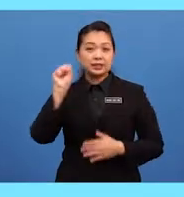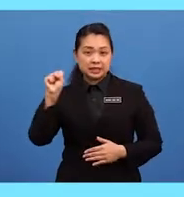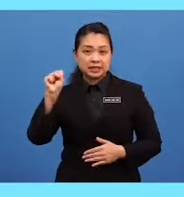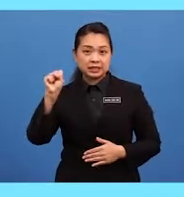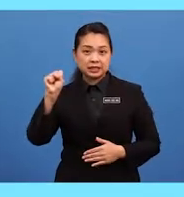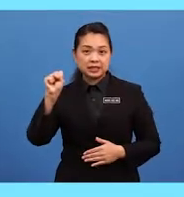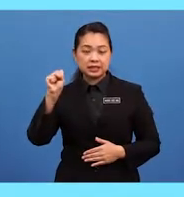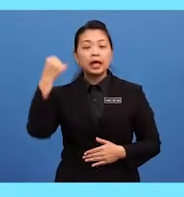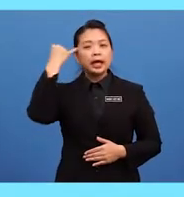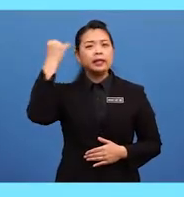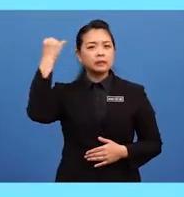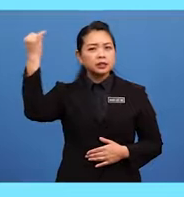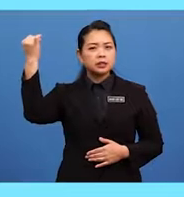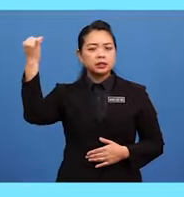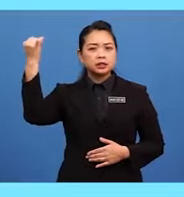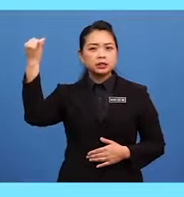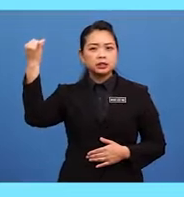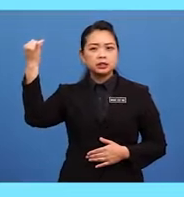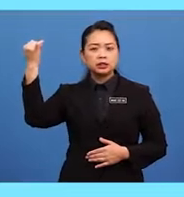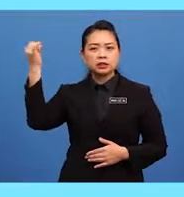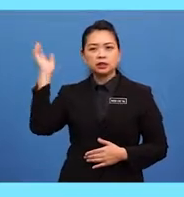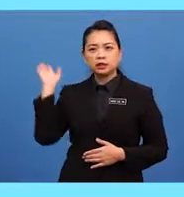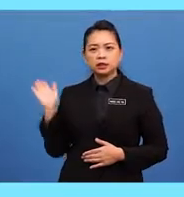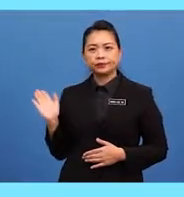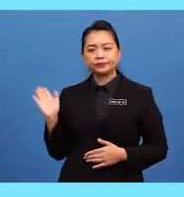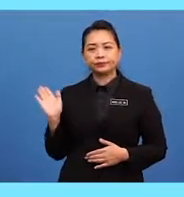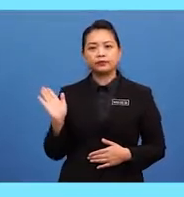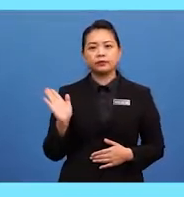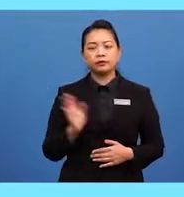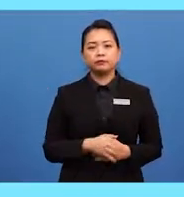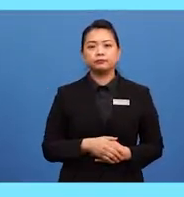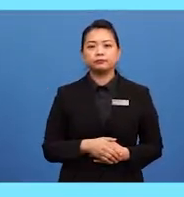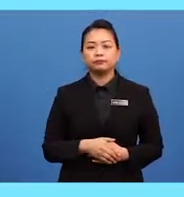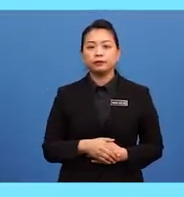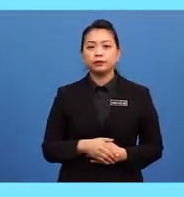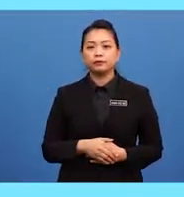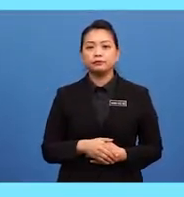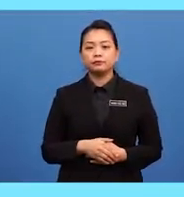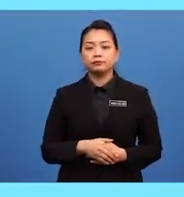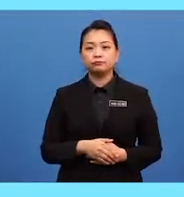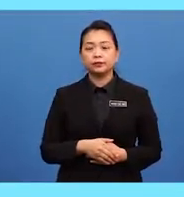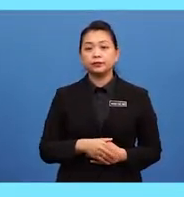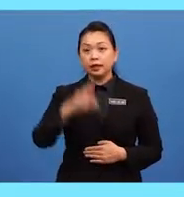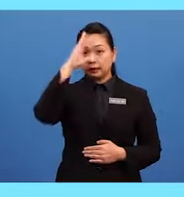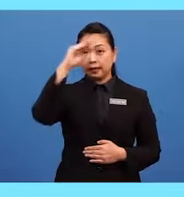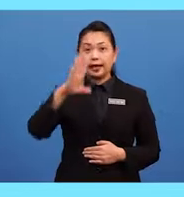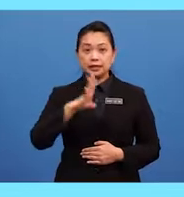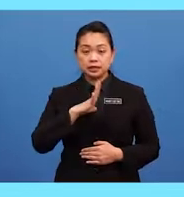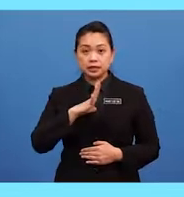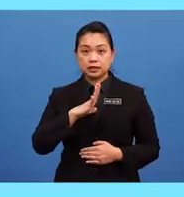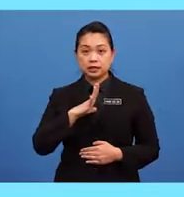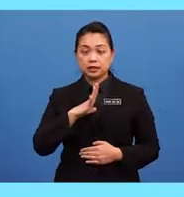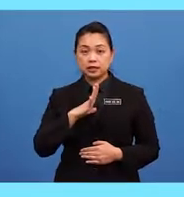Imagine all of the consonants as a guy with hair while the vowels